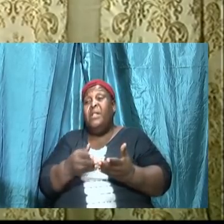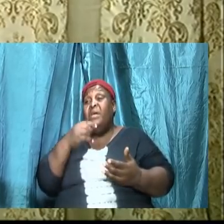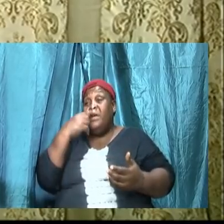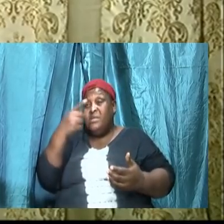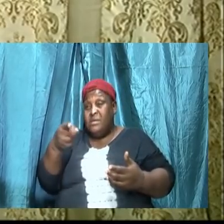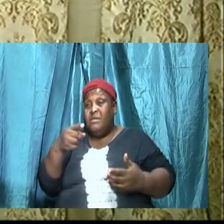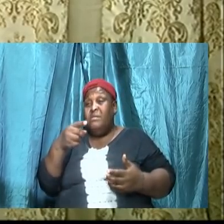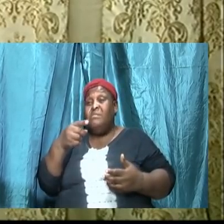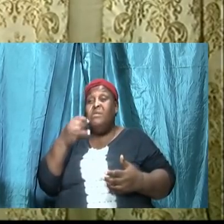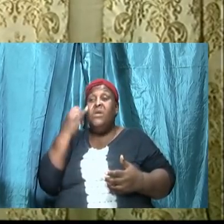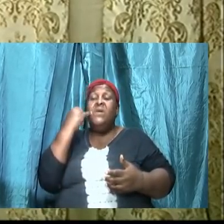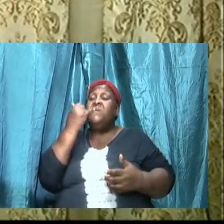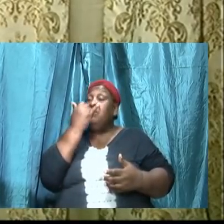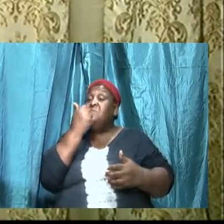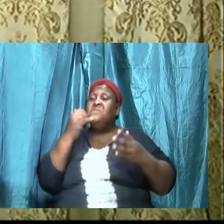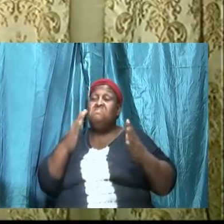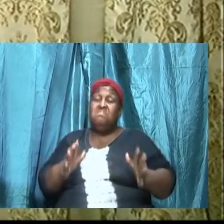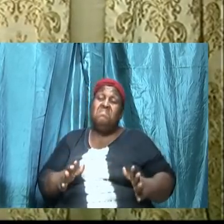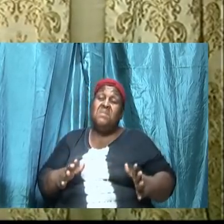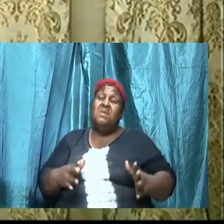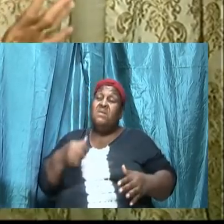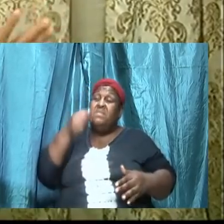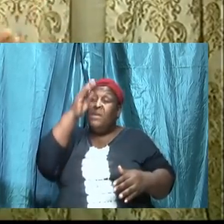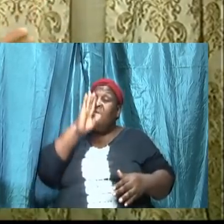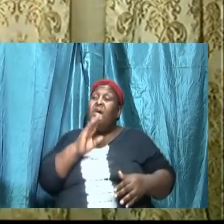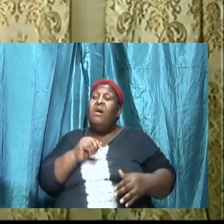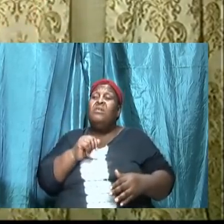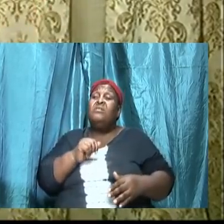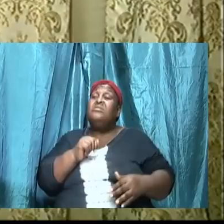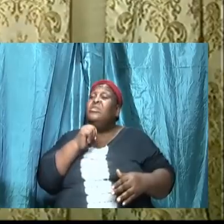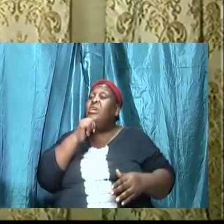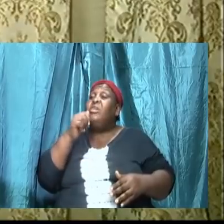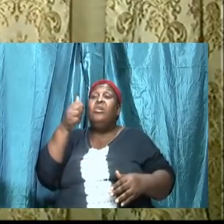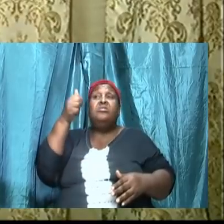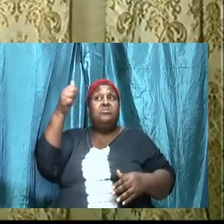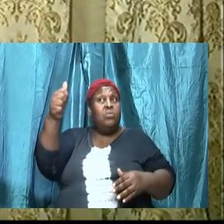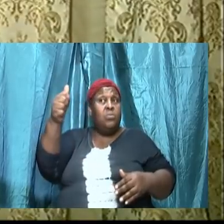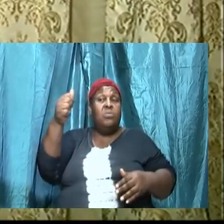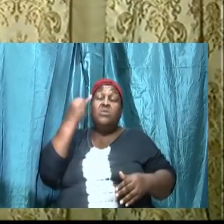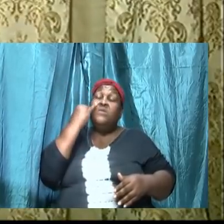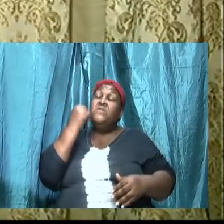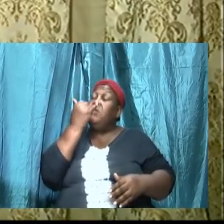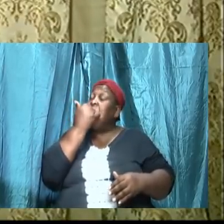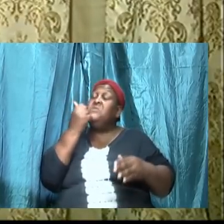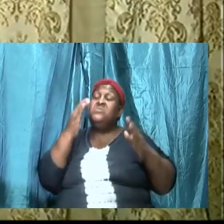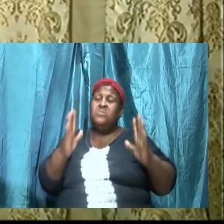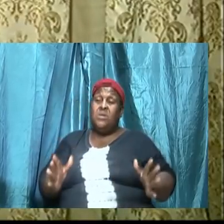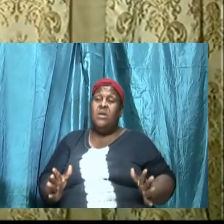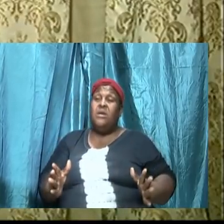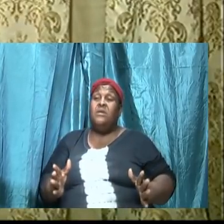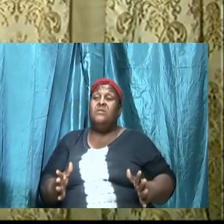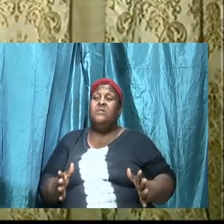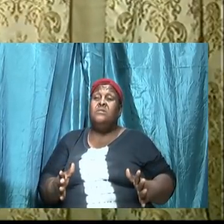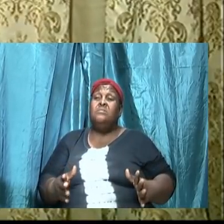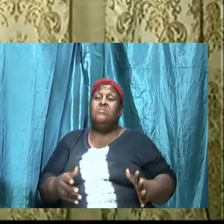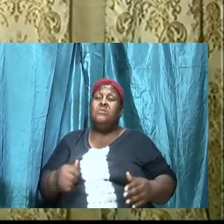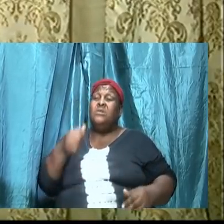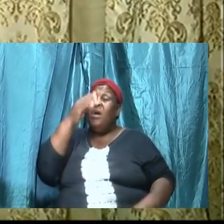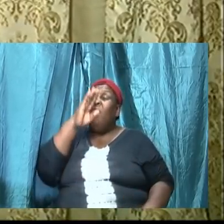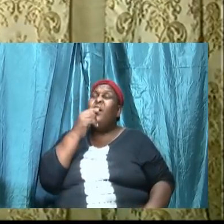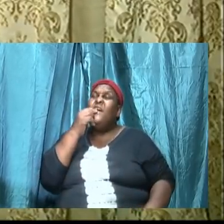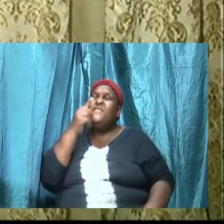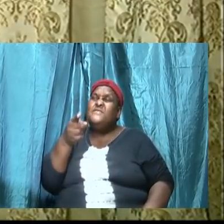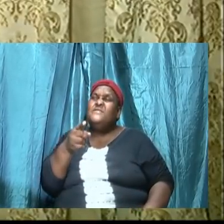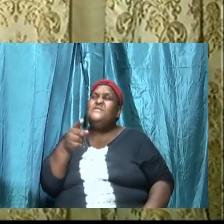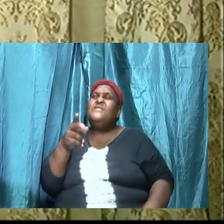them. Because when Moses came down and stopped them, God said to Moses, while he was coming down or